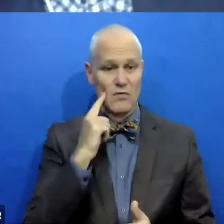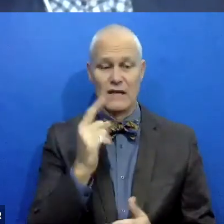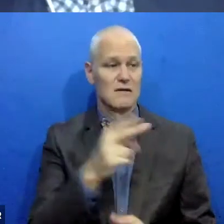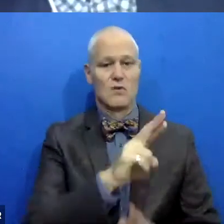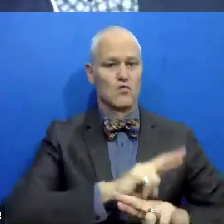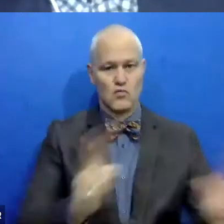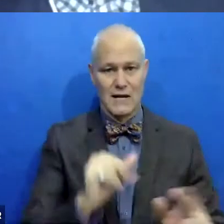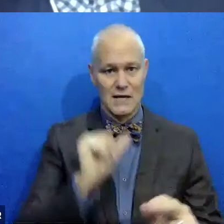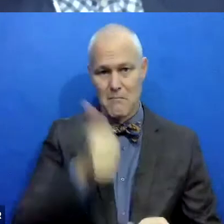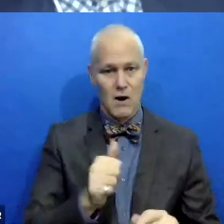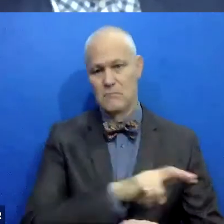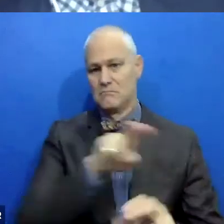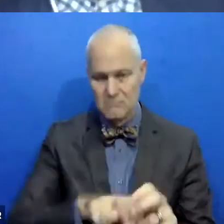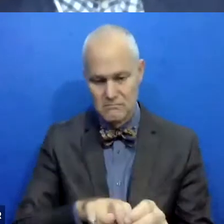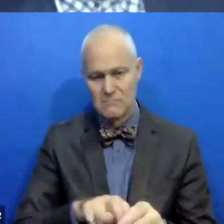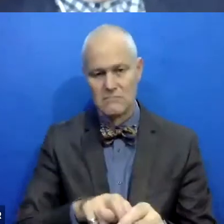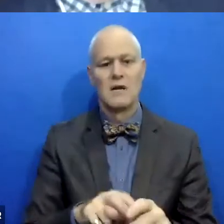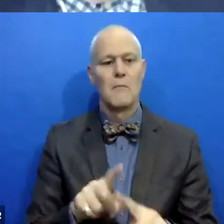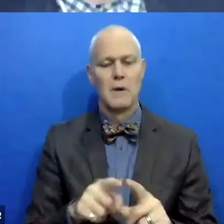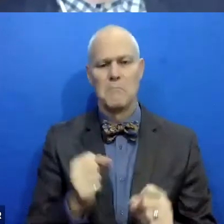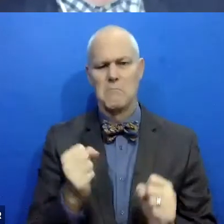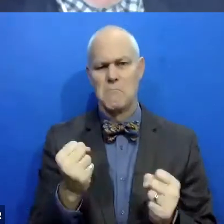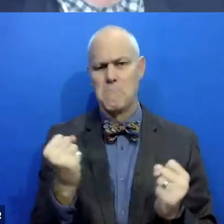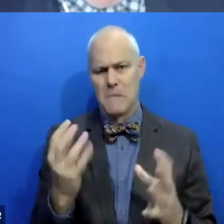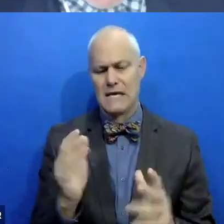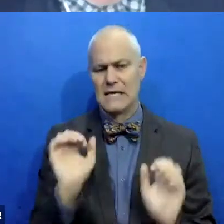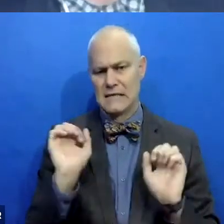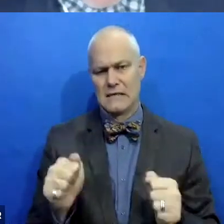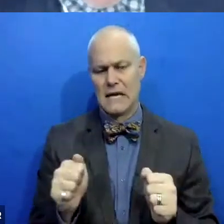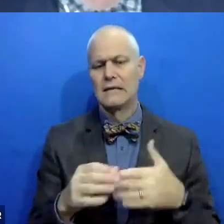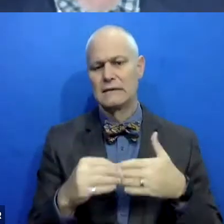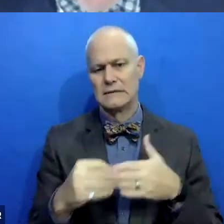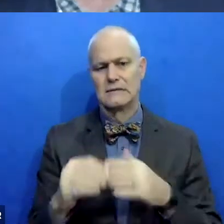tomorrow, but a pretty good chunk of them would be. Um,